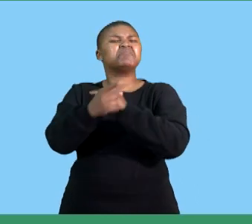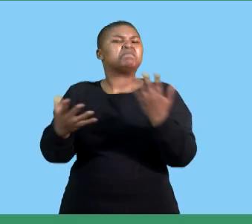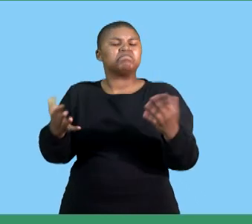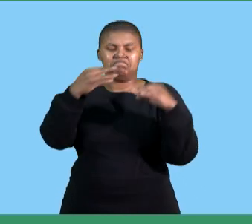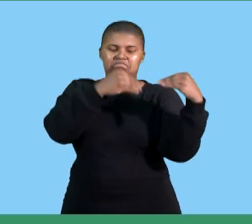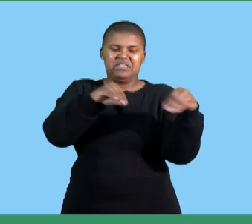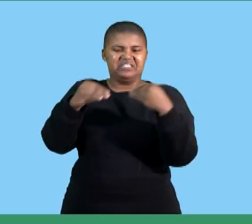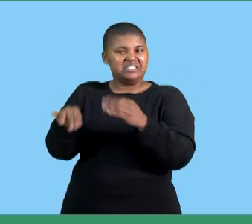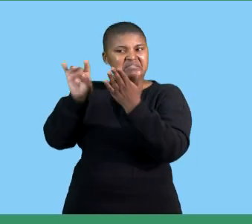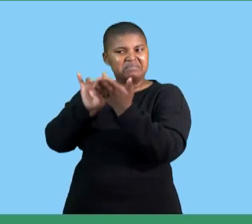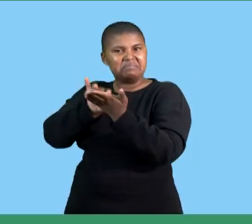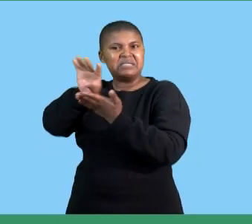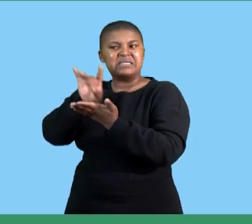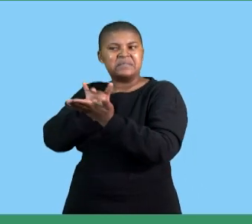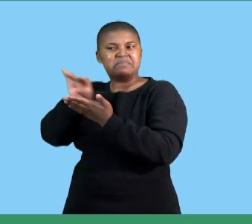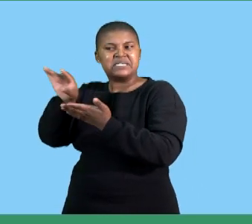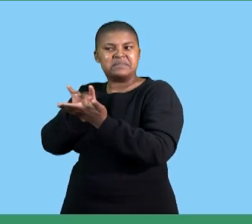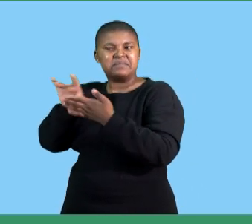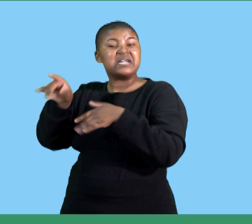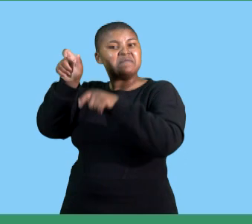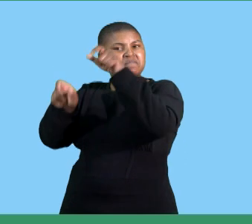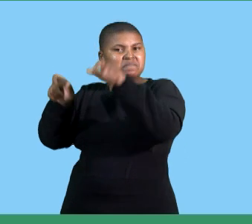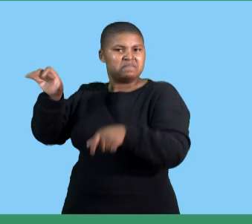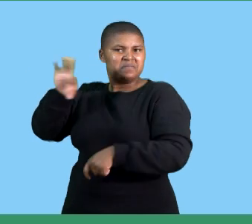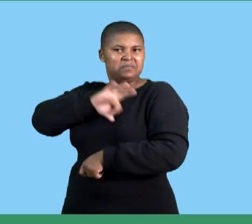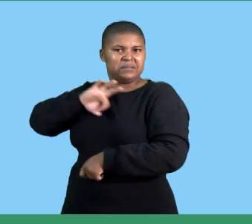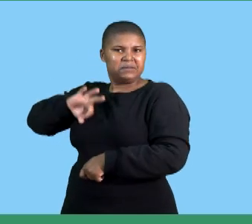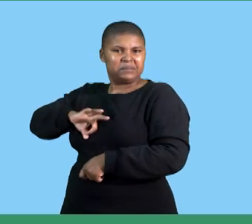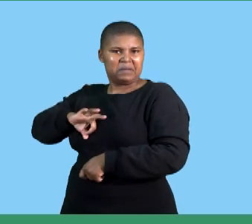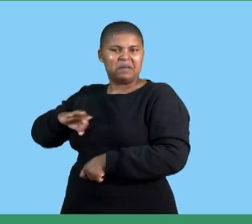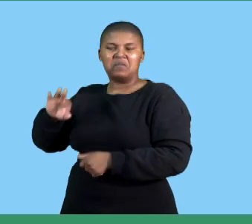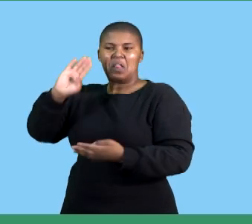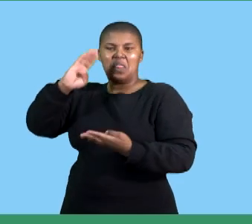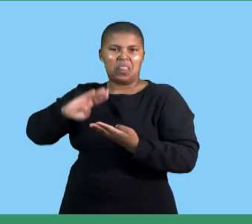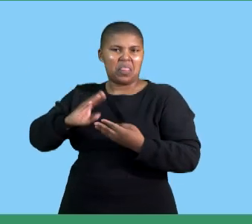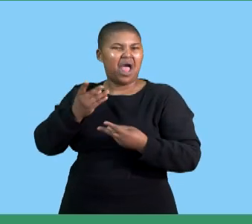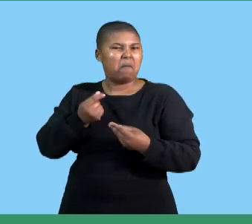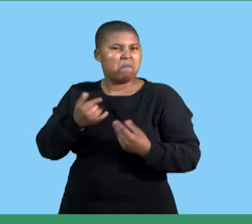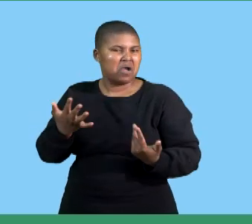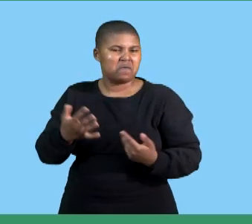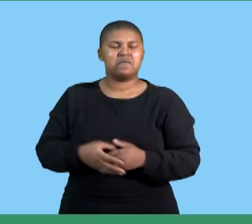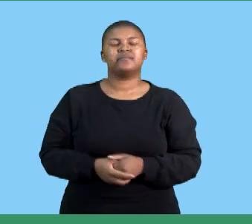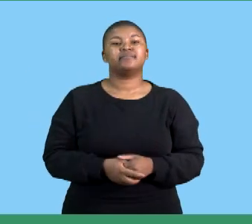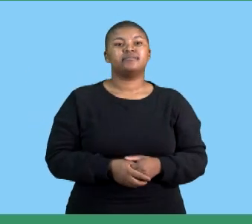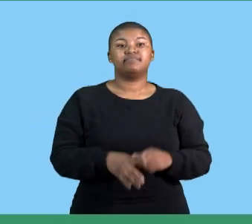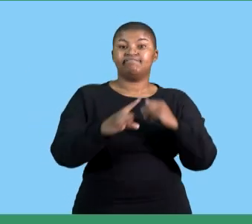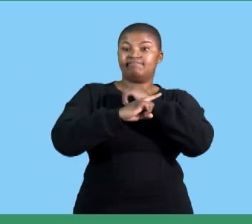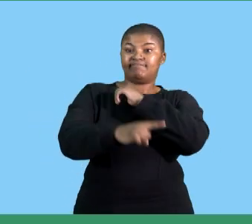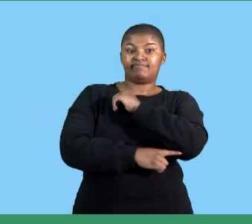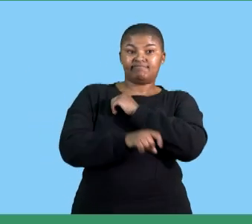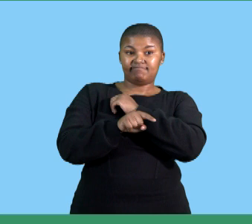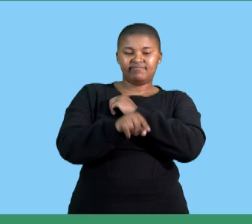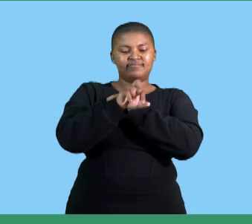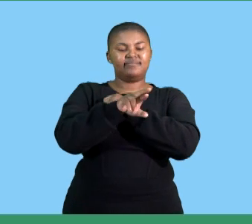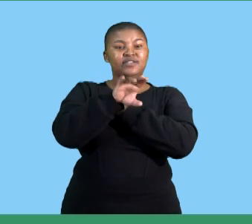cuts down the number of its employees to reduce the costs lastly we have the